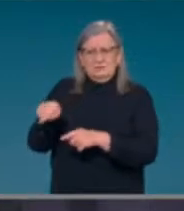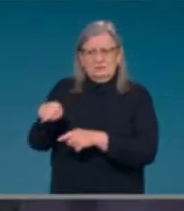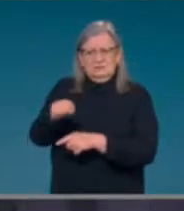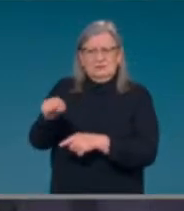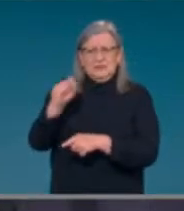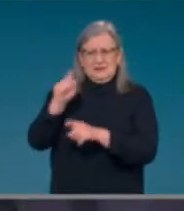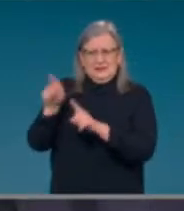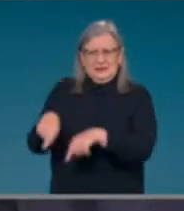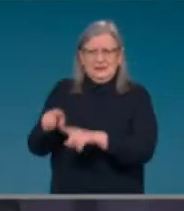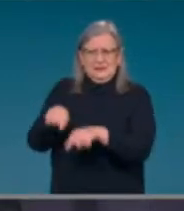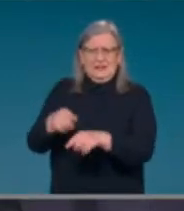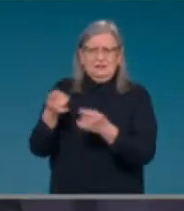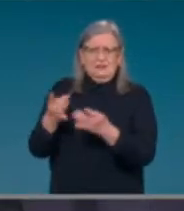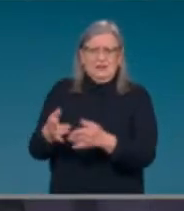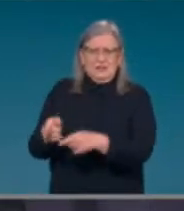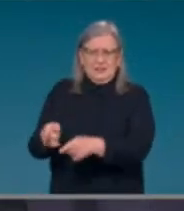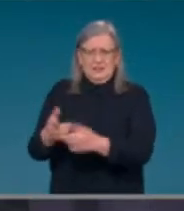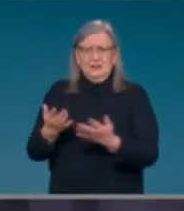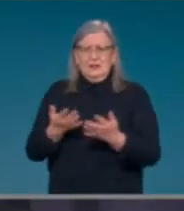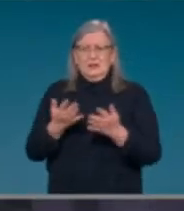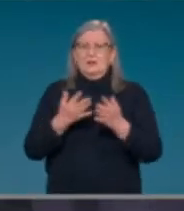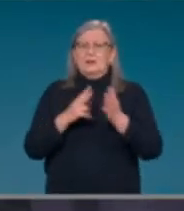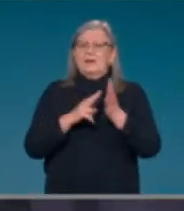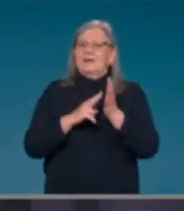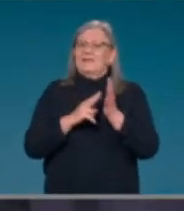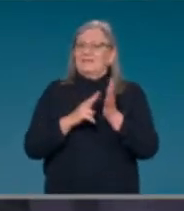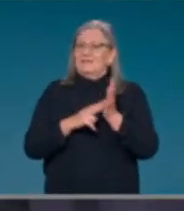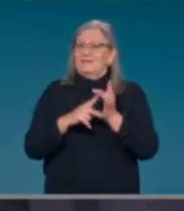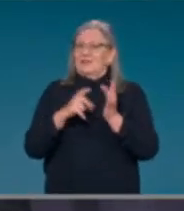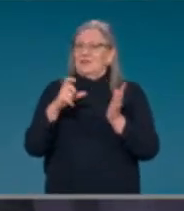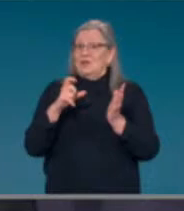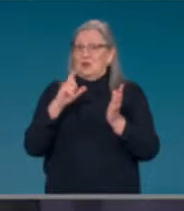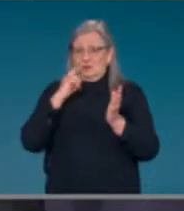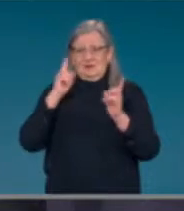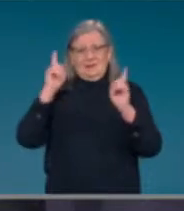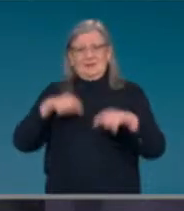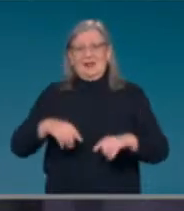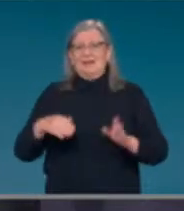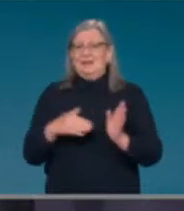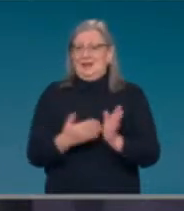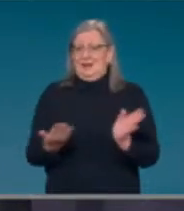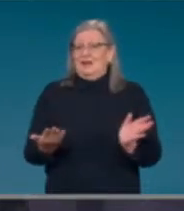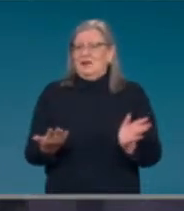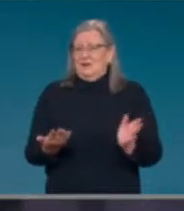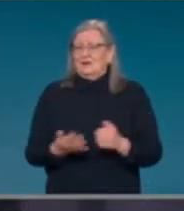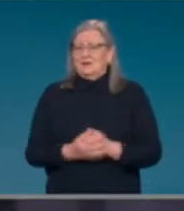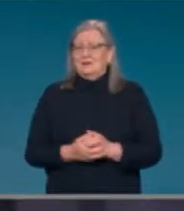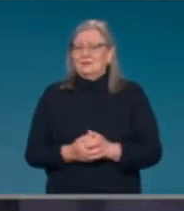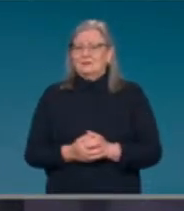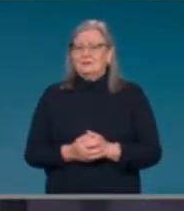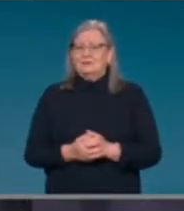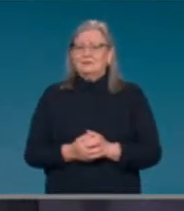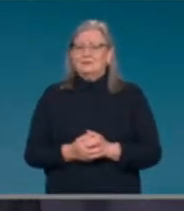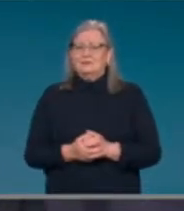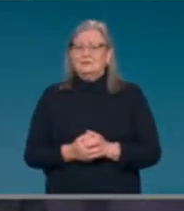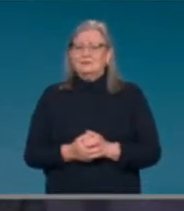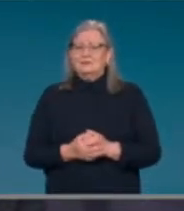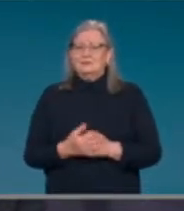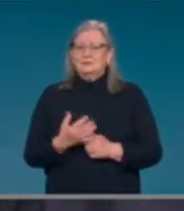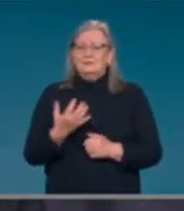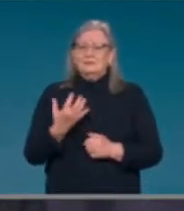Victoria, is looking to commence it immediately. Those that wish to provide self-vaccination, so there are a number of